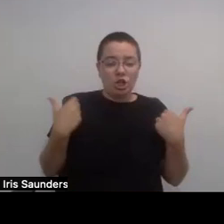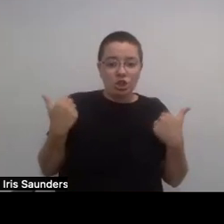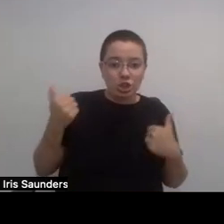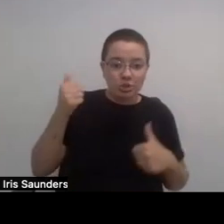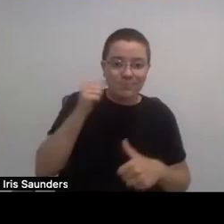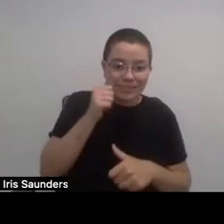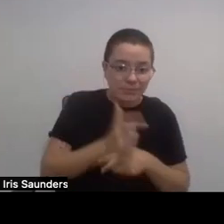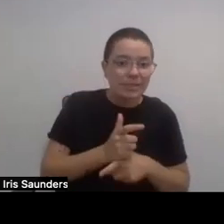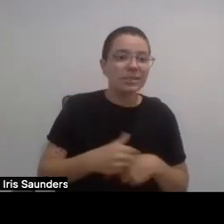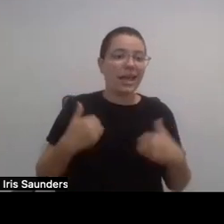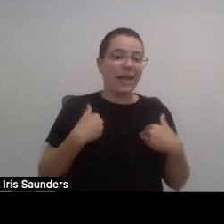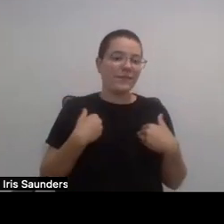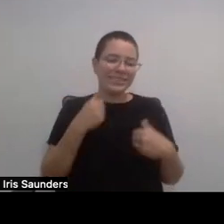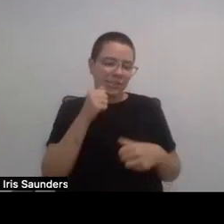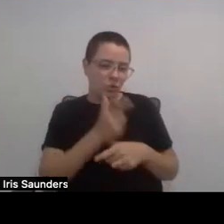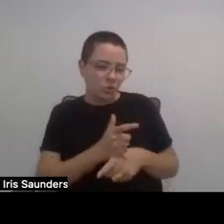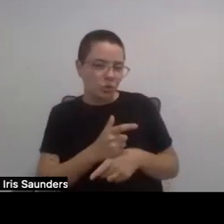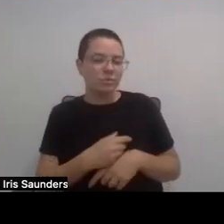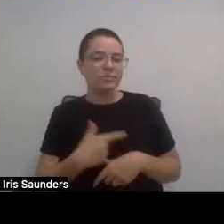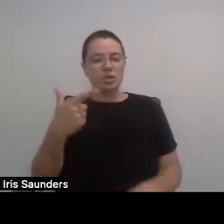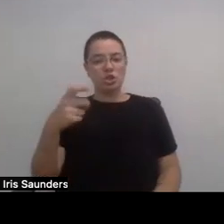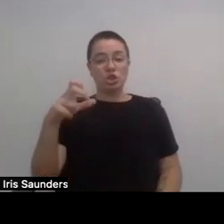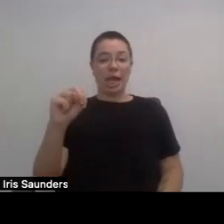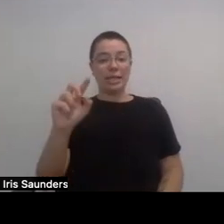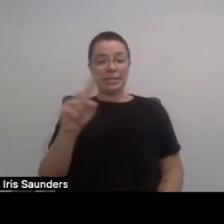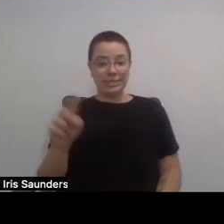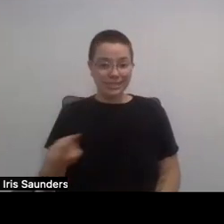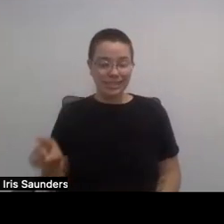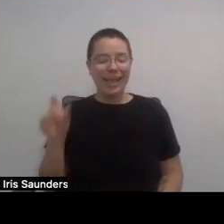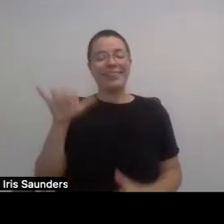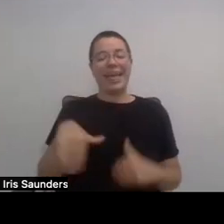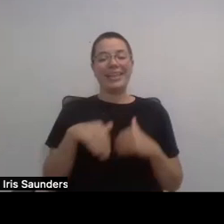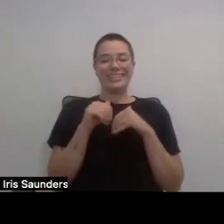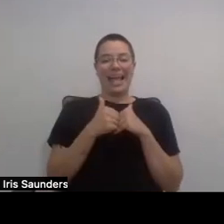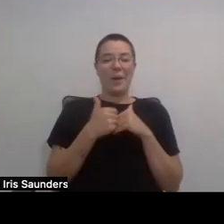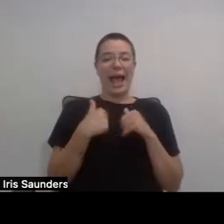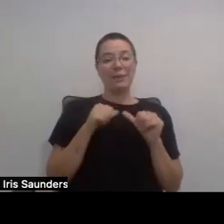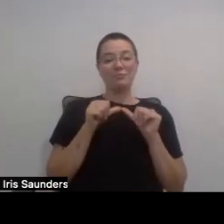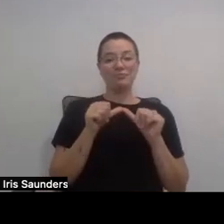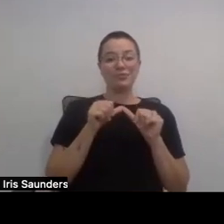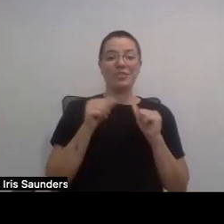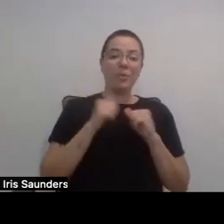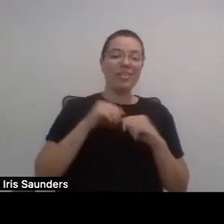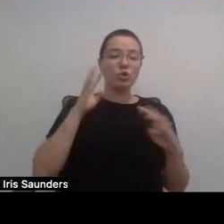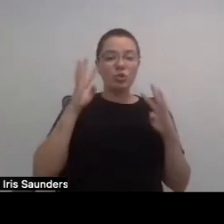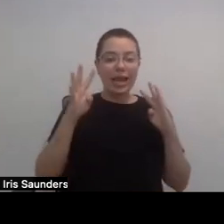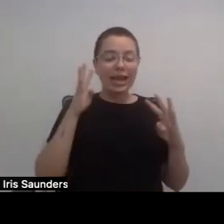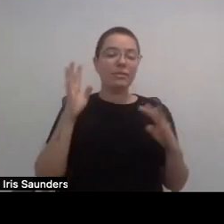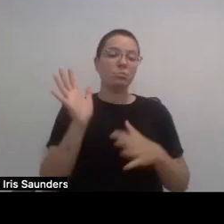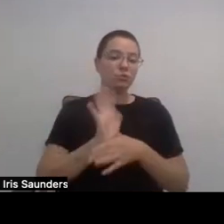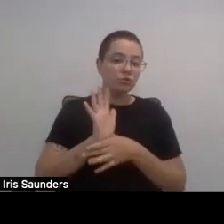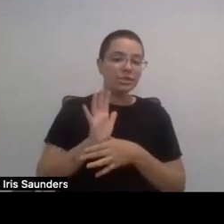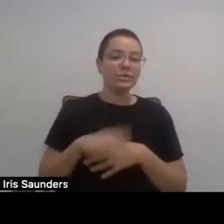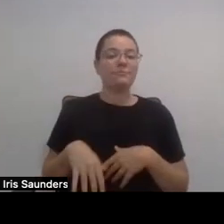sisters, you know, in Generation Z. And so that's how I came up with creating a documentary that features